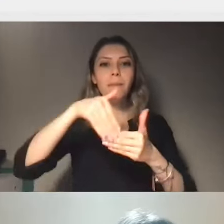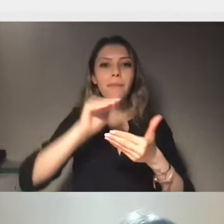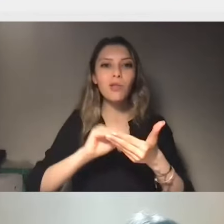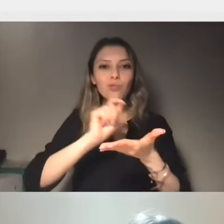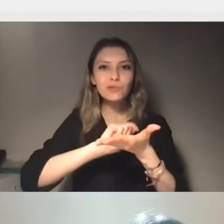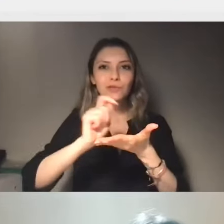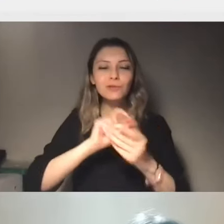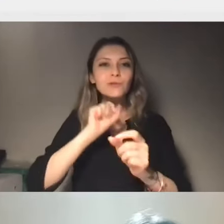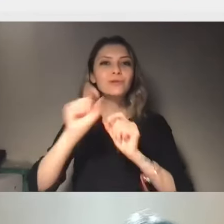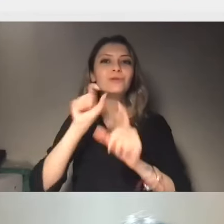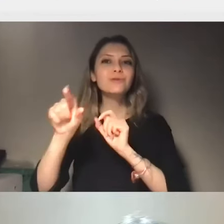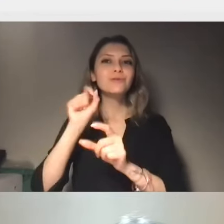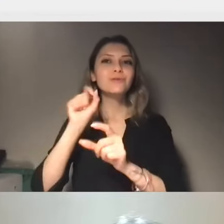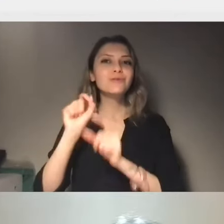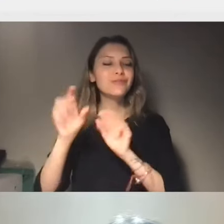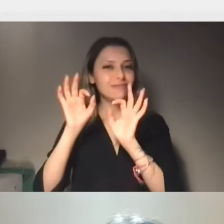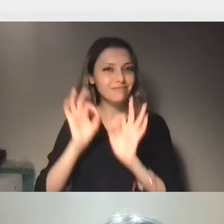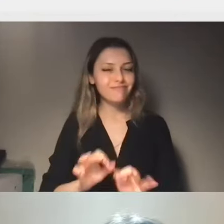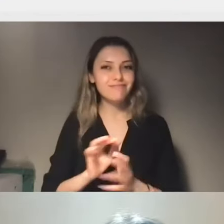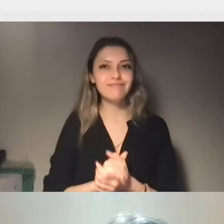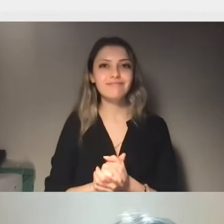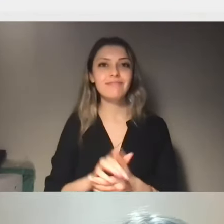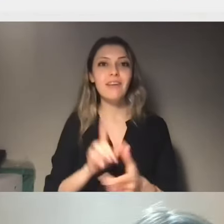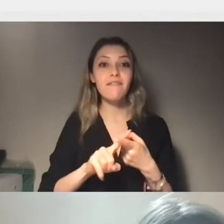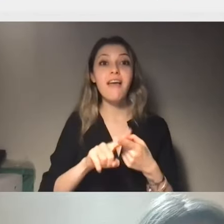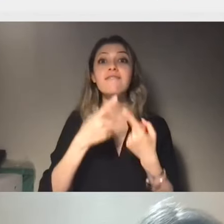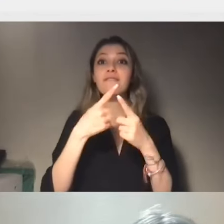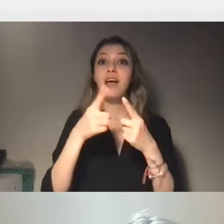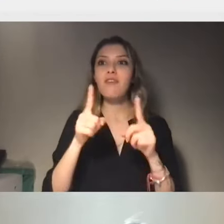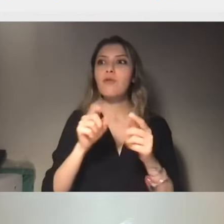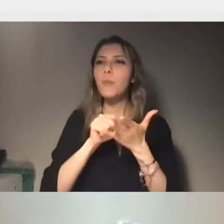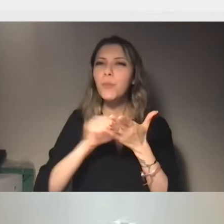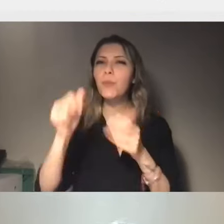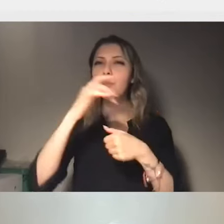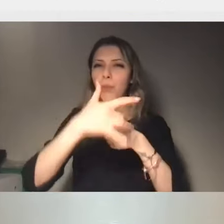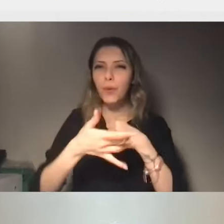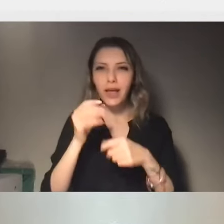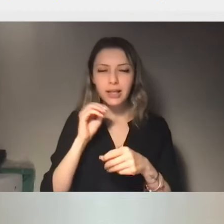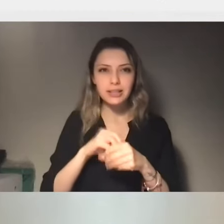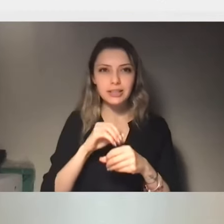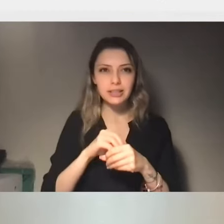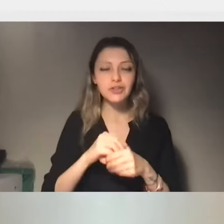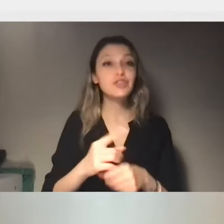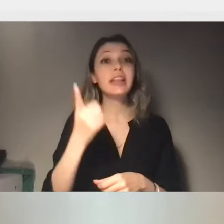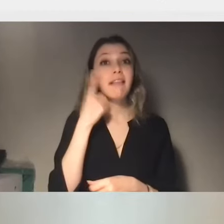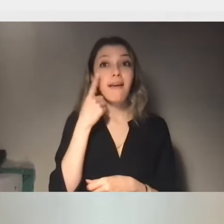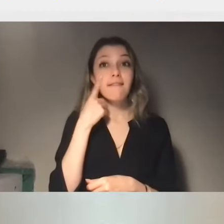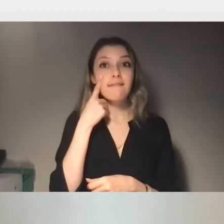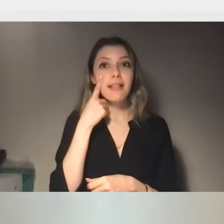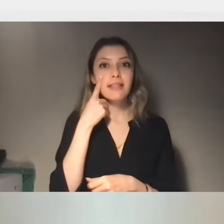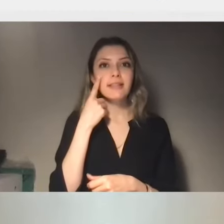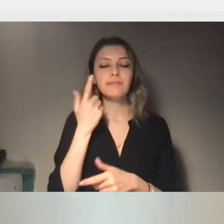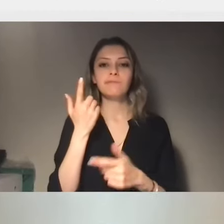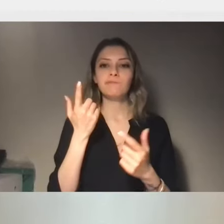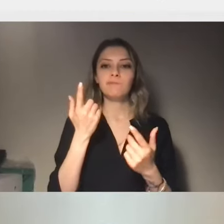in which, in which, basically, the High Commissioner of Human Rights in which, basically, encouraged the state to take an action. And those